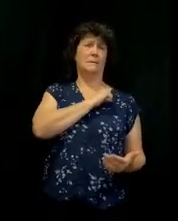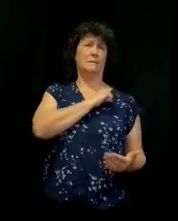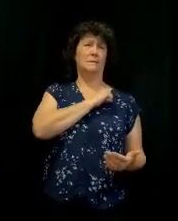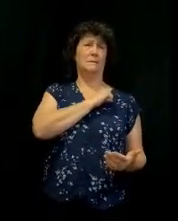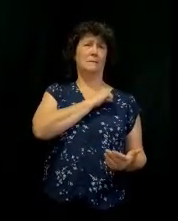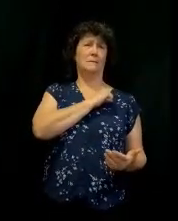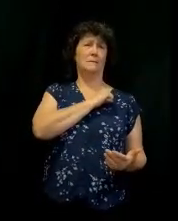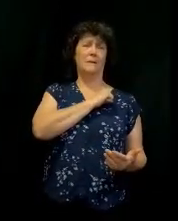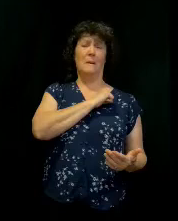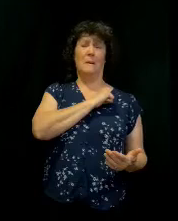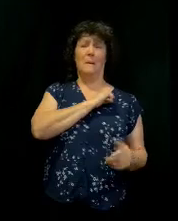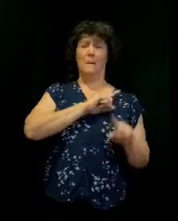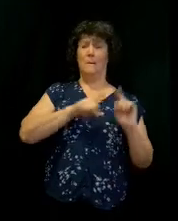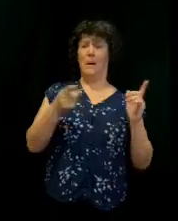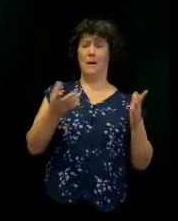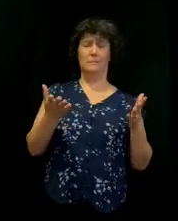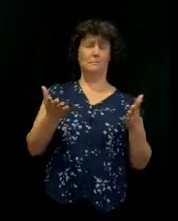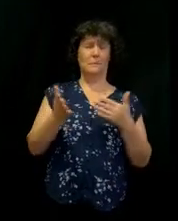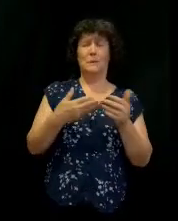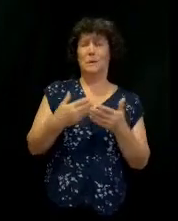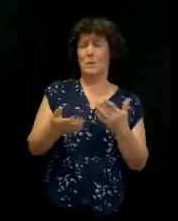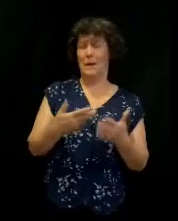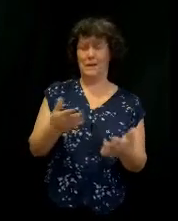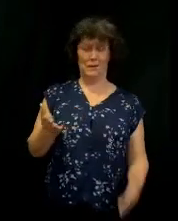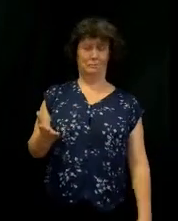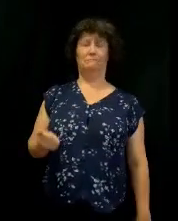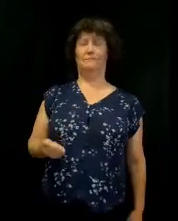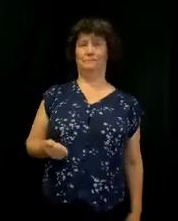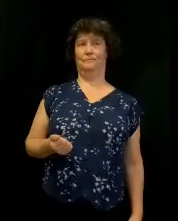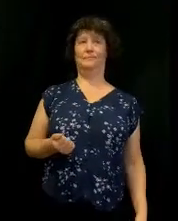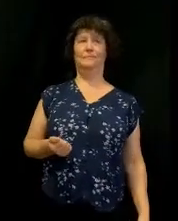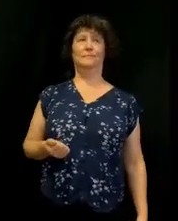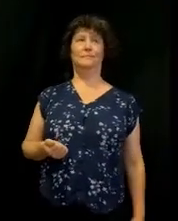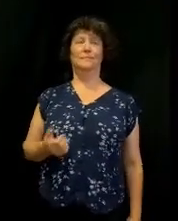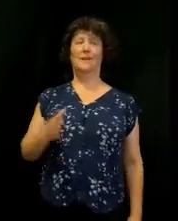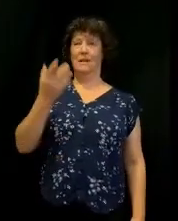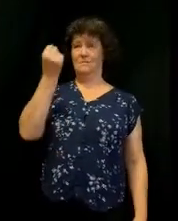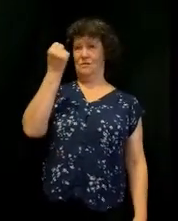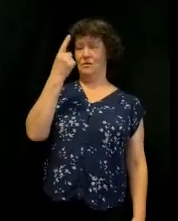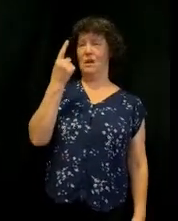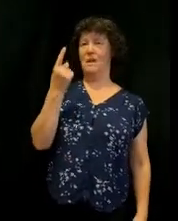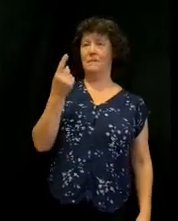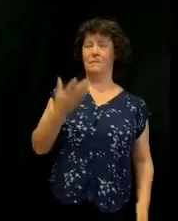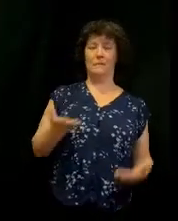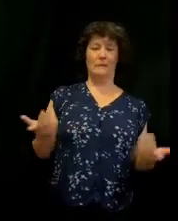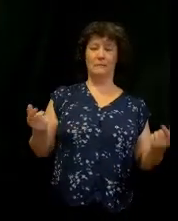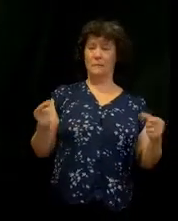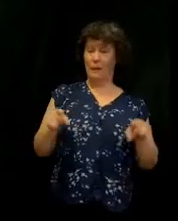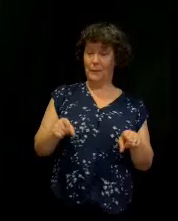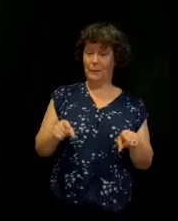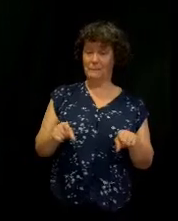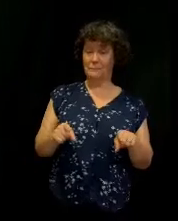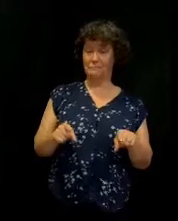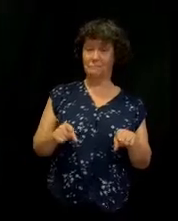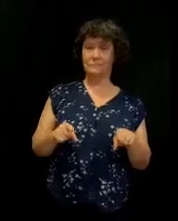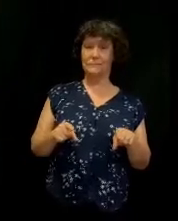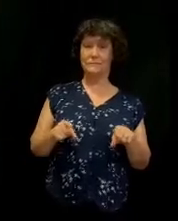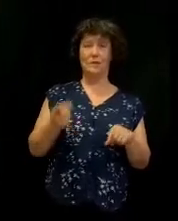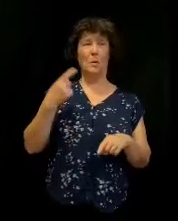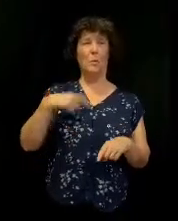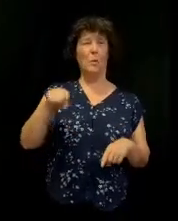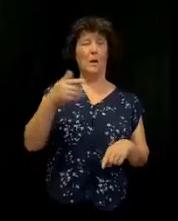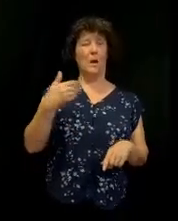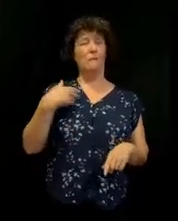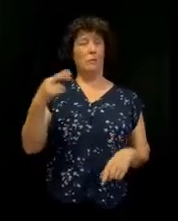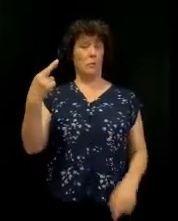river and we didn't get back in it for whatever reason. I understand all that. Things like that happen. But we have a